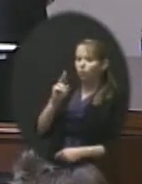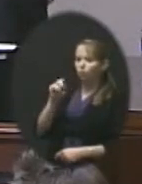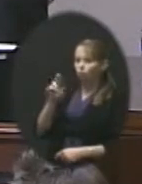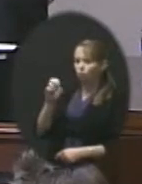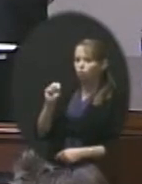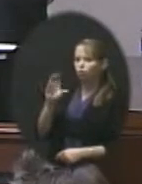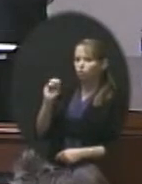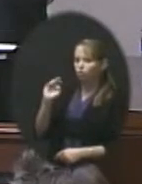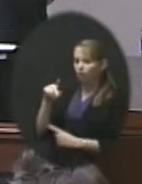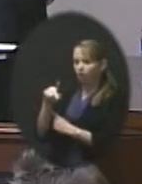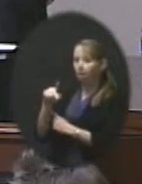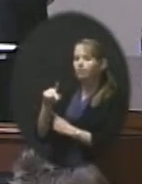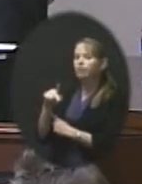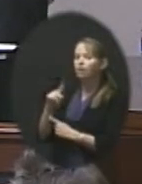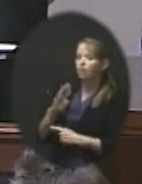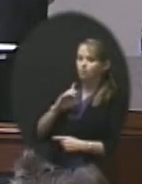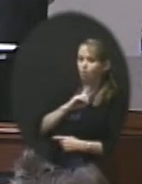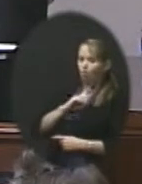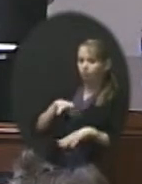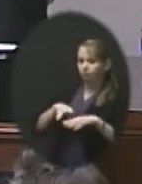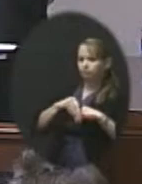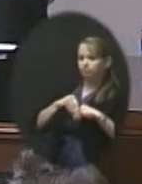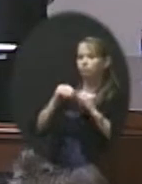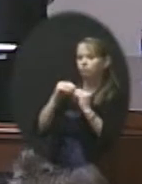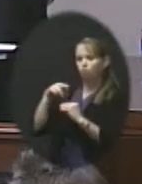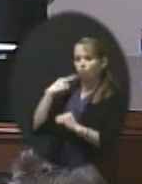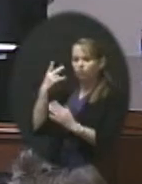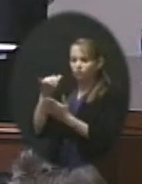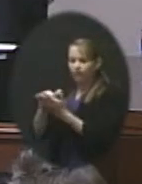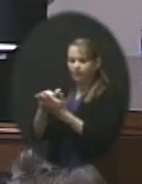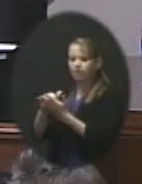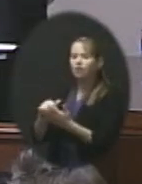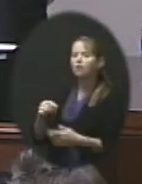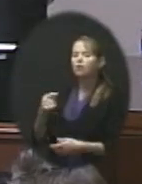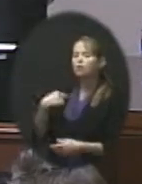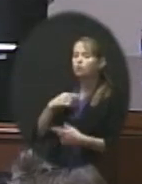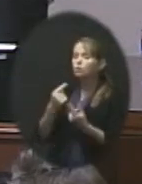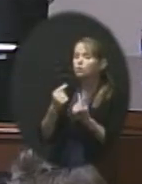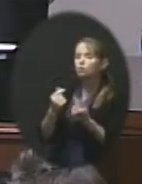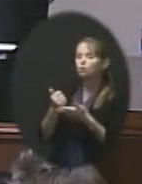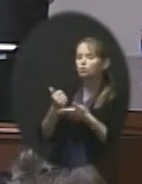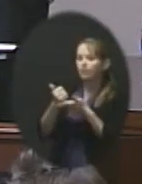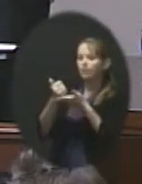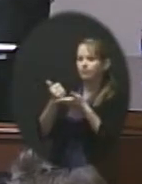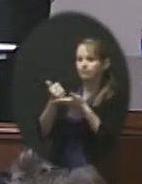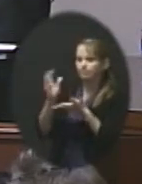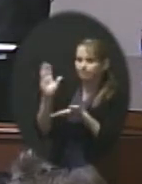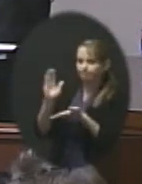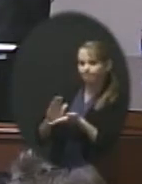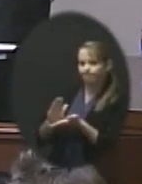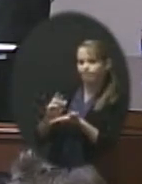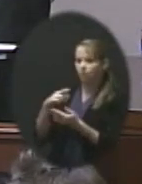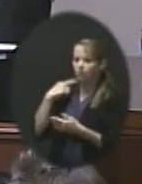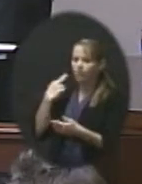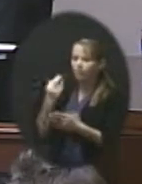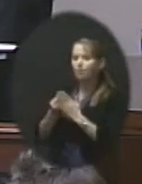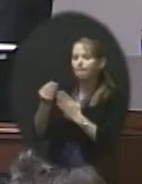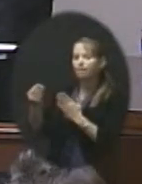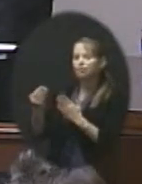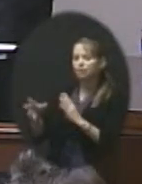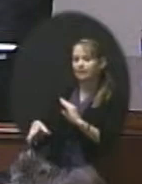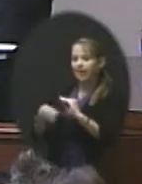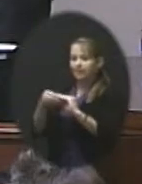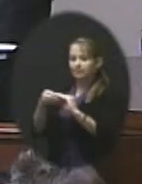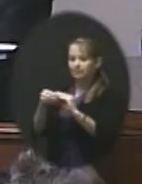does on our behalf. So we do things to help mitigate that risk. First of all, we purchase excess workers' comp